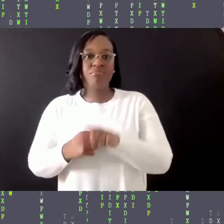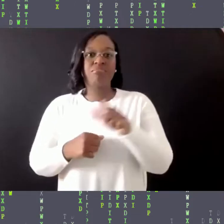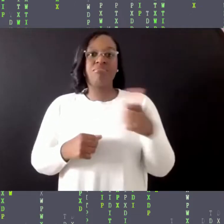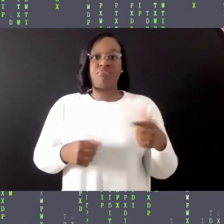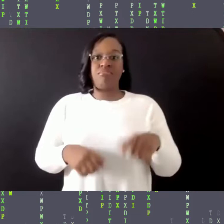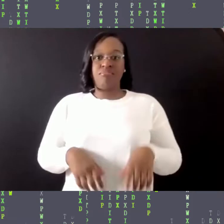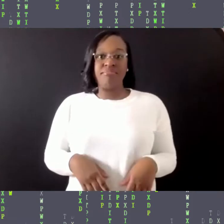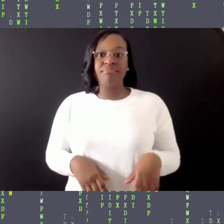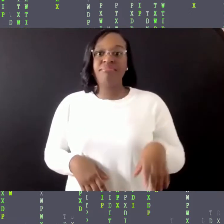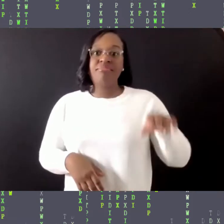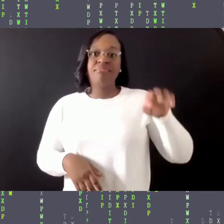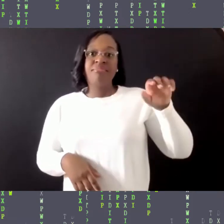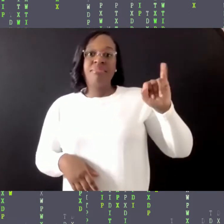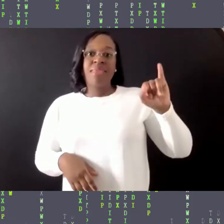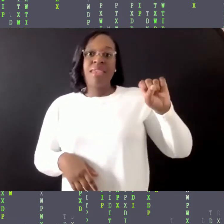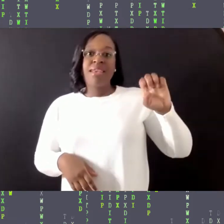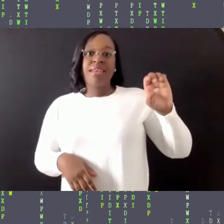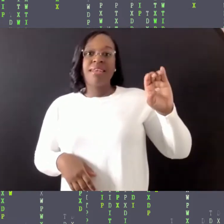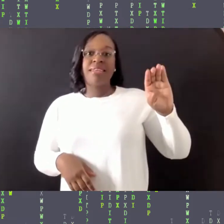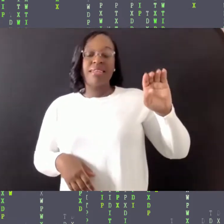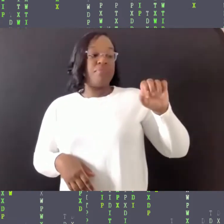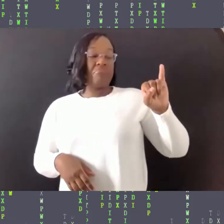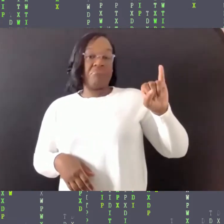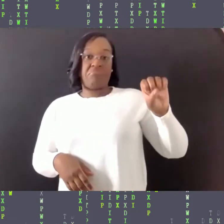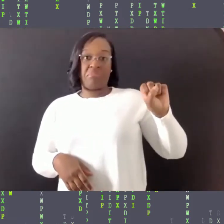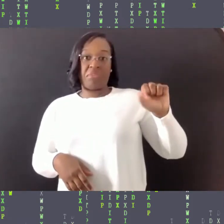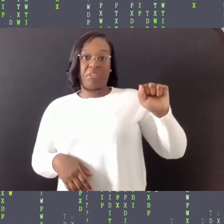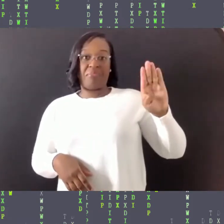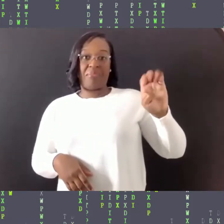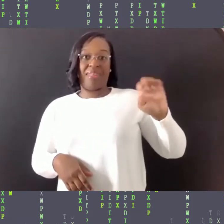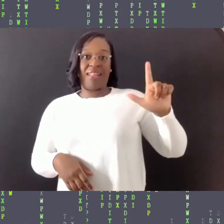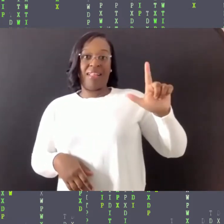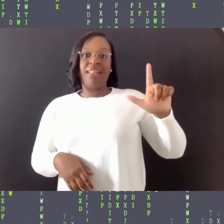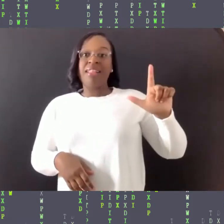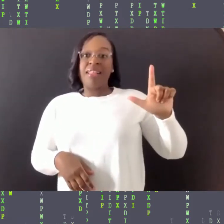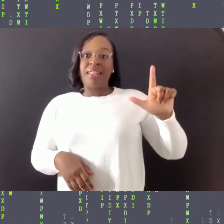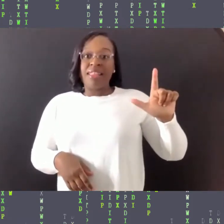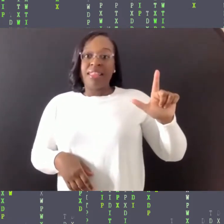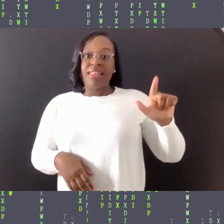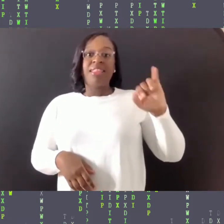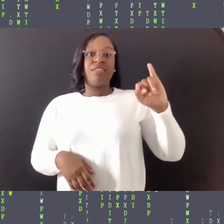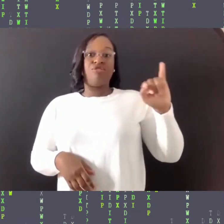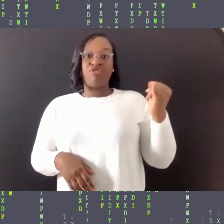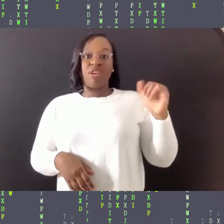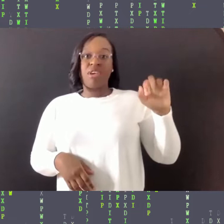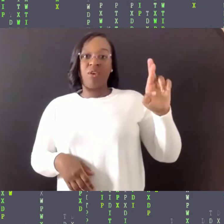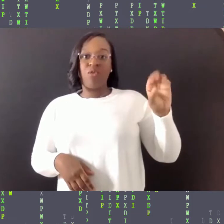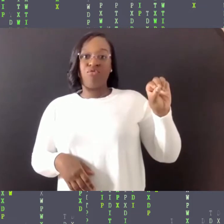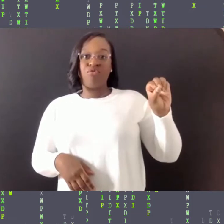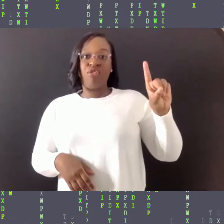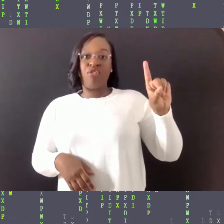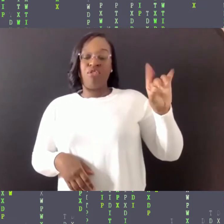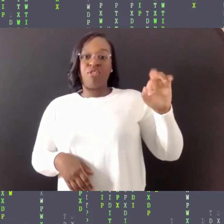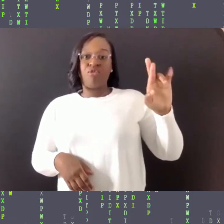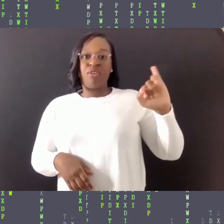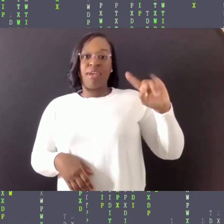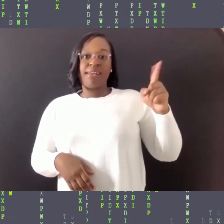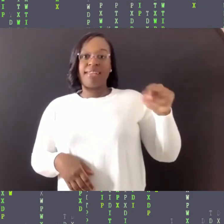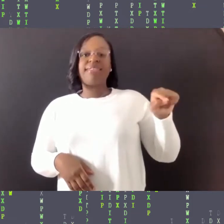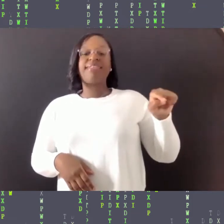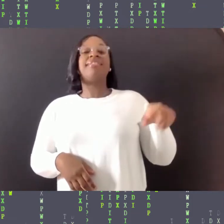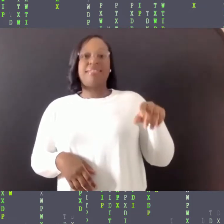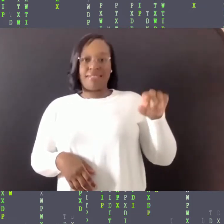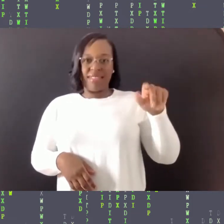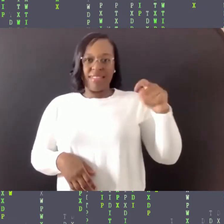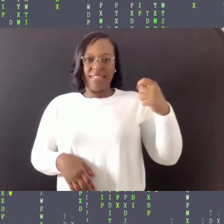Thank you all for being here this evening. My name is Isabel J. Rodriguez. I use they, them pronouns. I